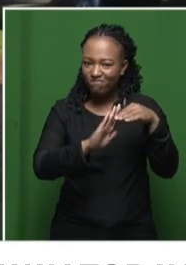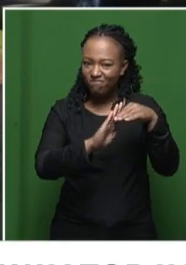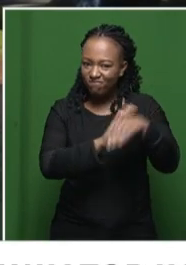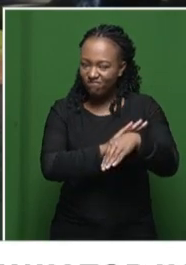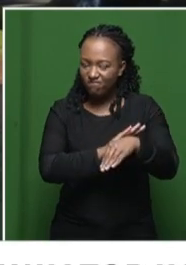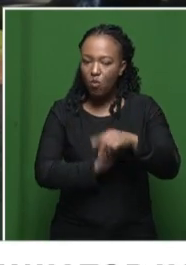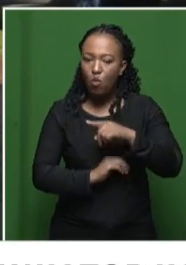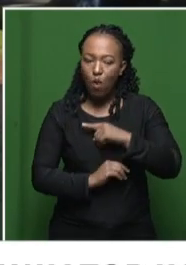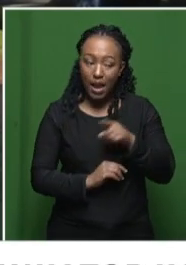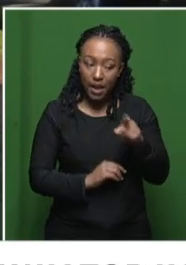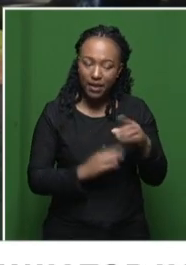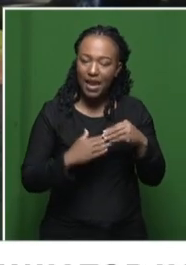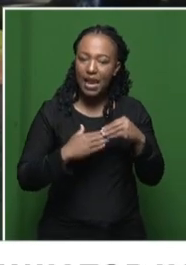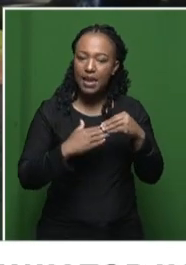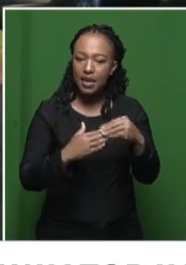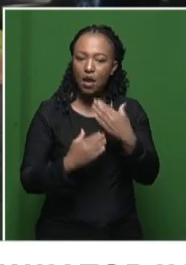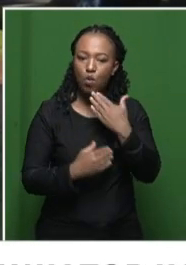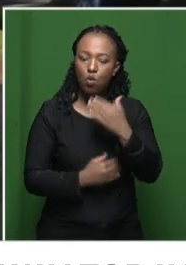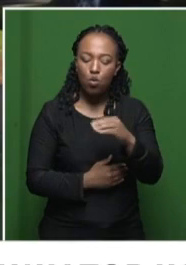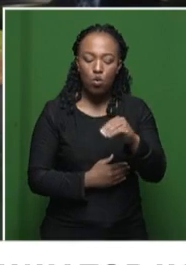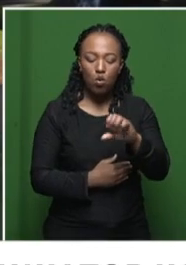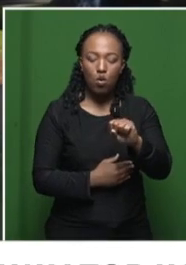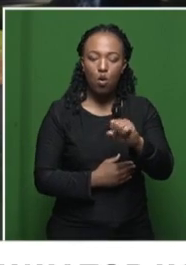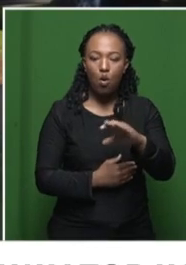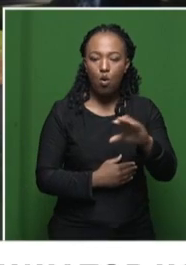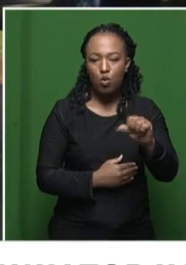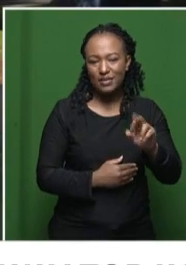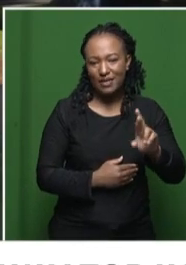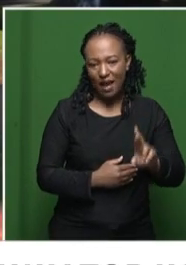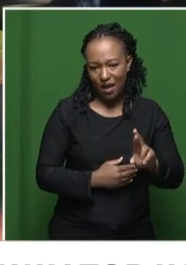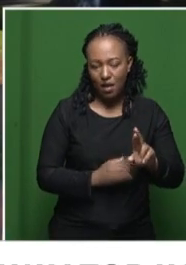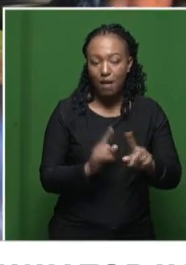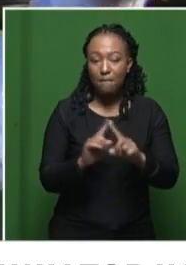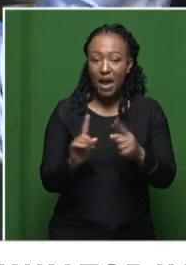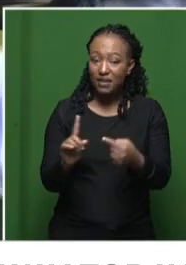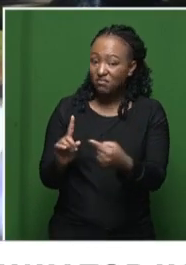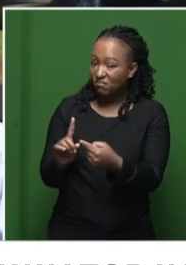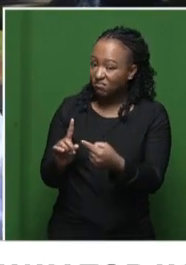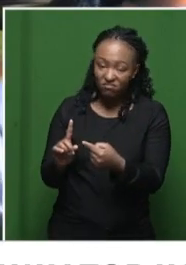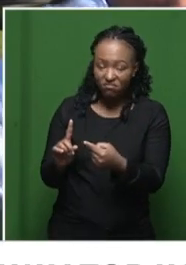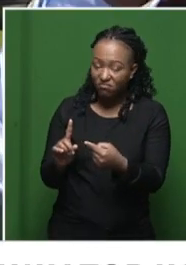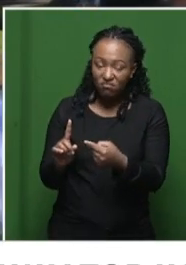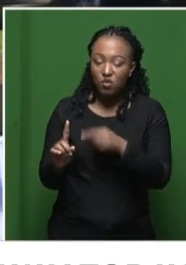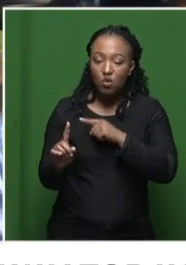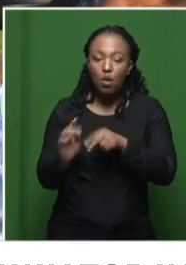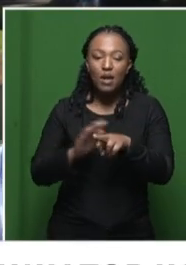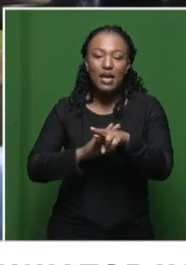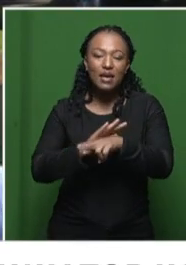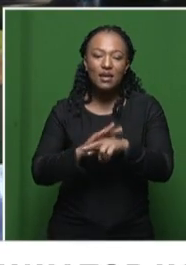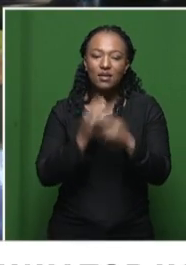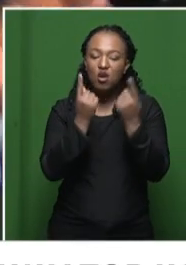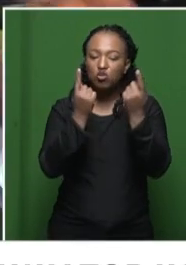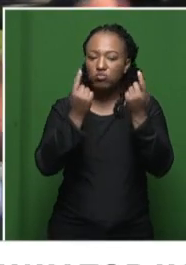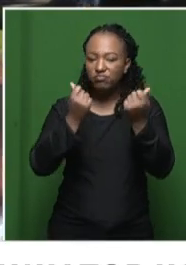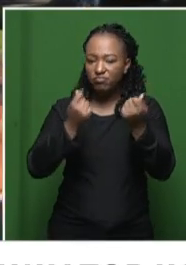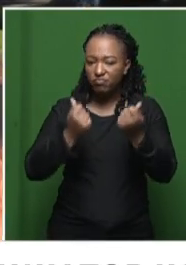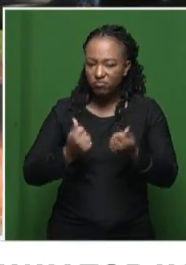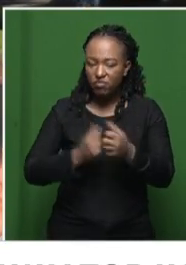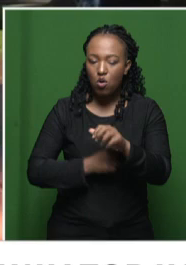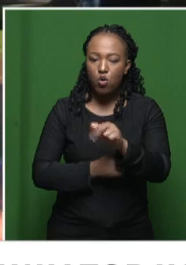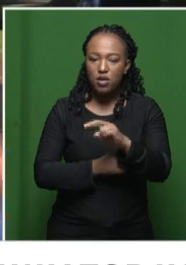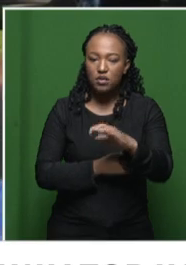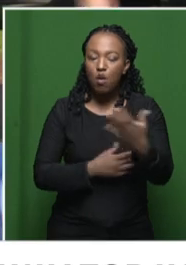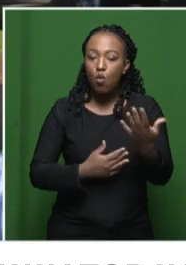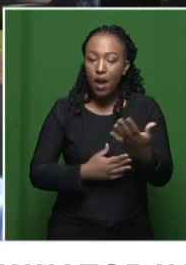Oscar Mabuya. But at the same time, you cannot exonerate Babalo Matigizala because he was the regional treasurer of the ANC in the